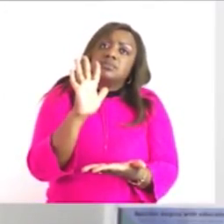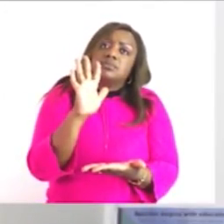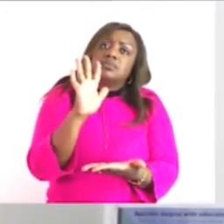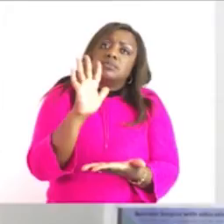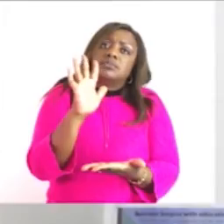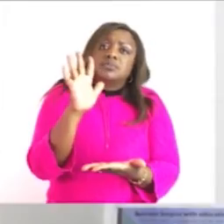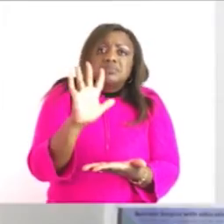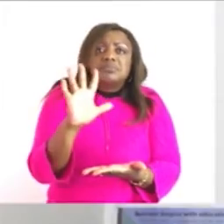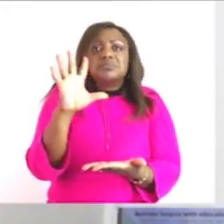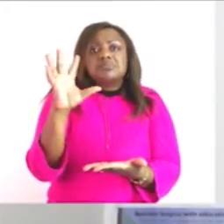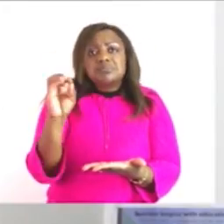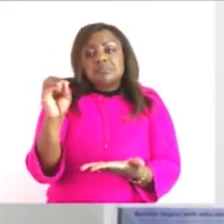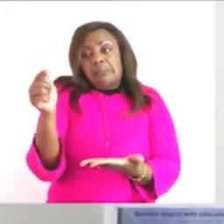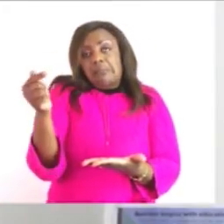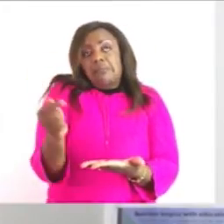fifty